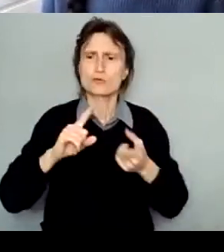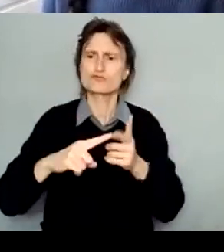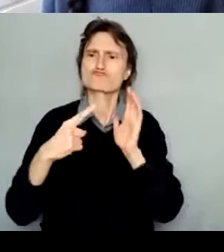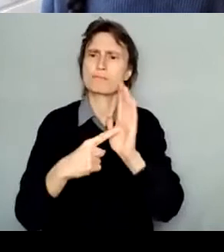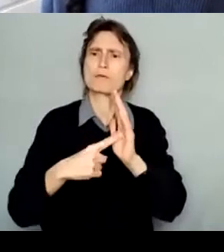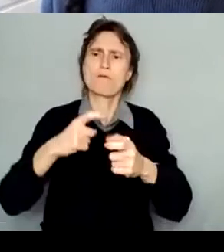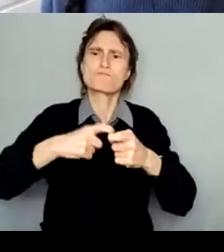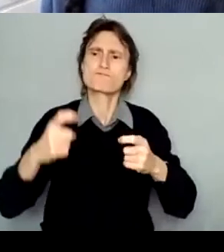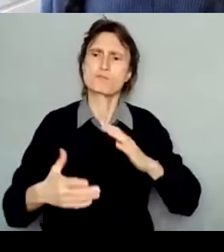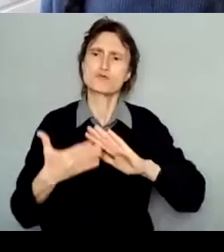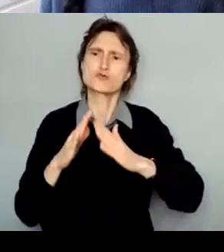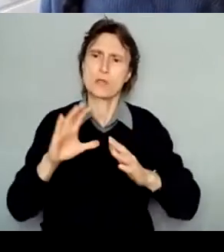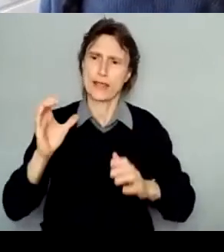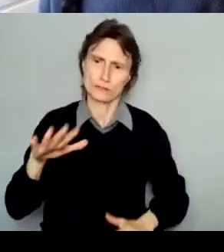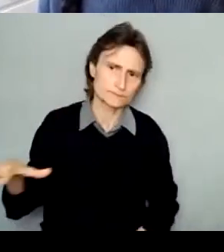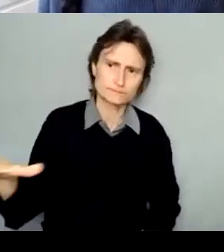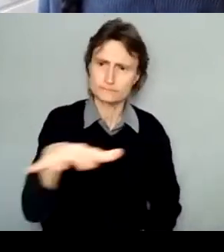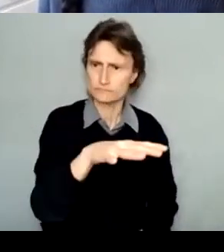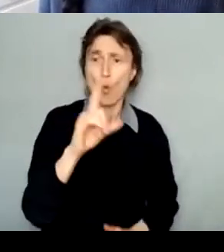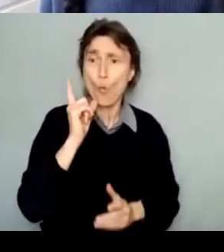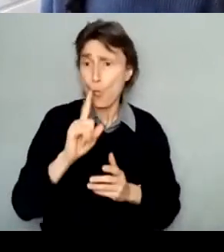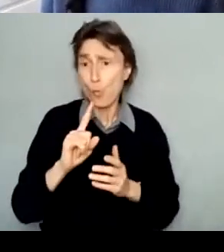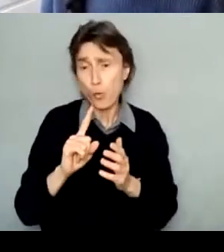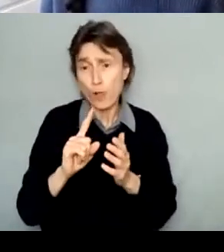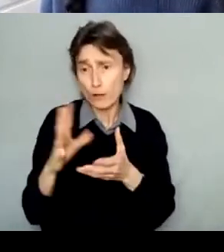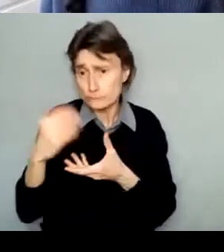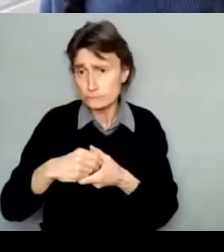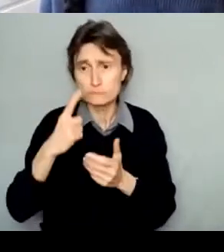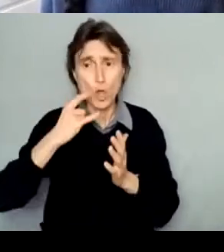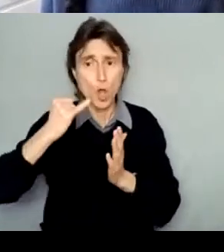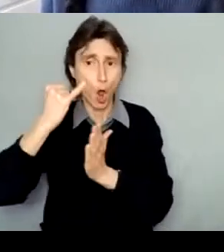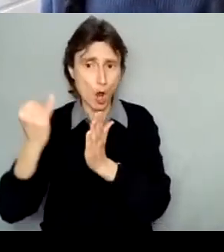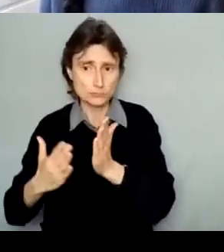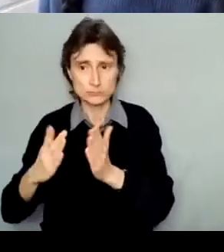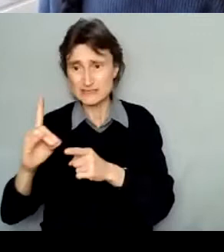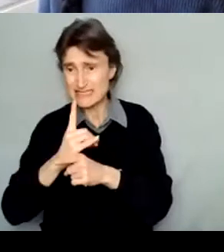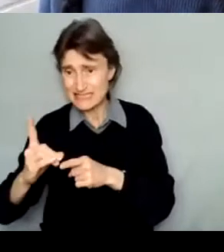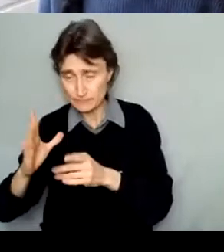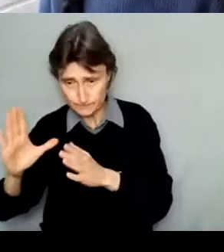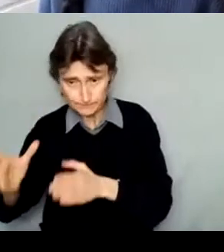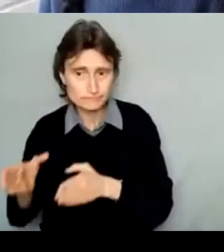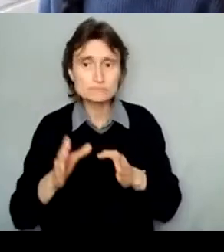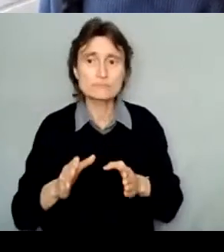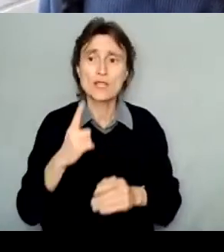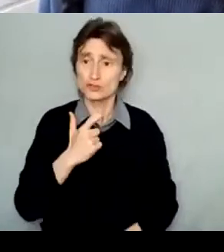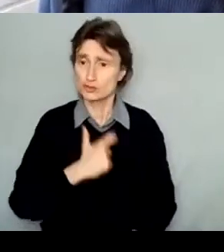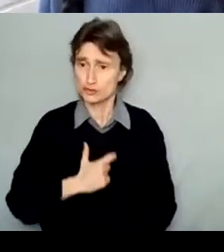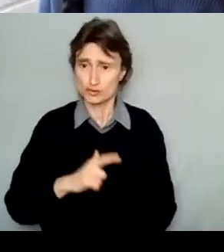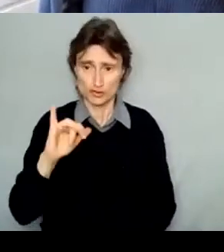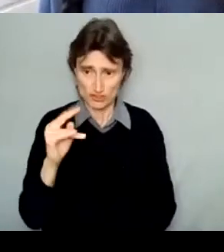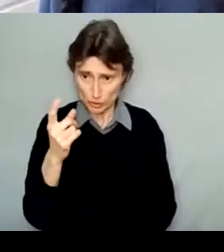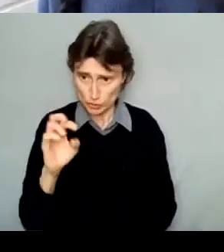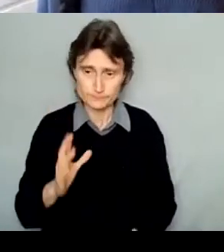communities, including but not limited to artistic discipline, gender, sexuality, age,